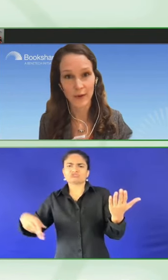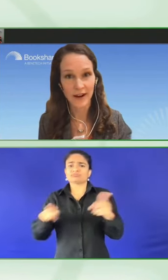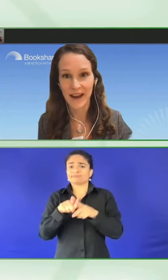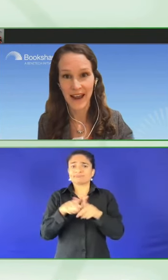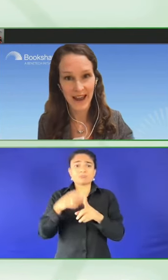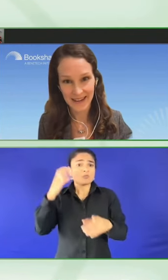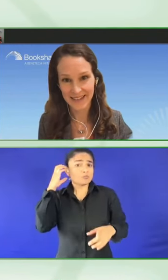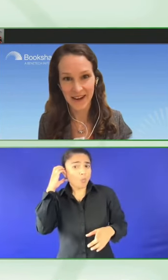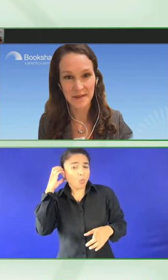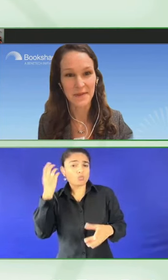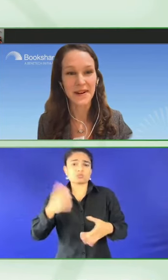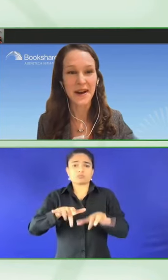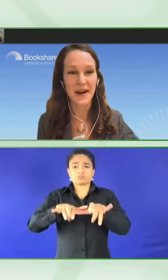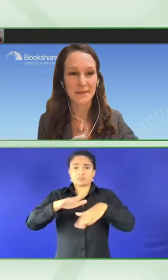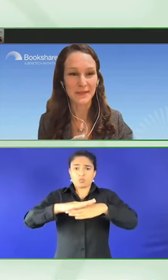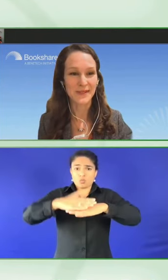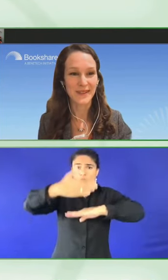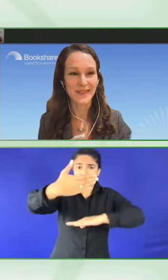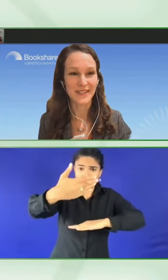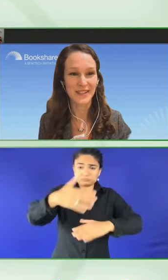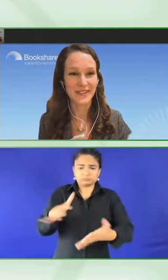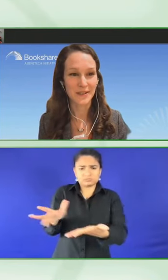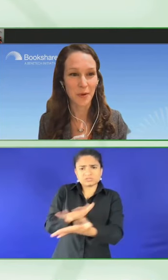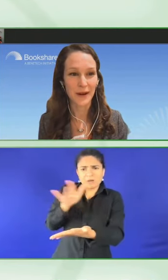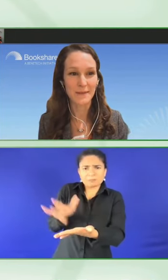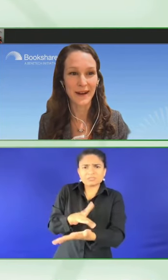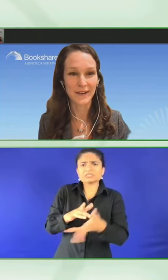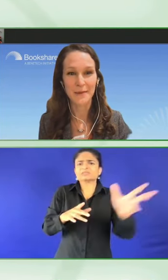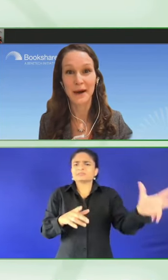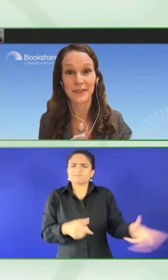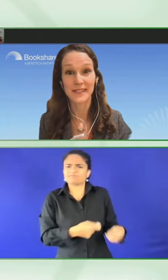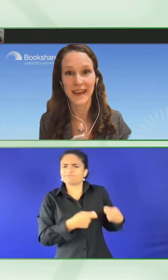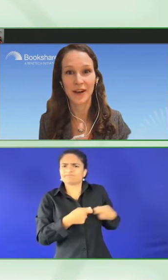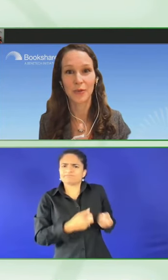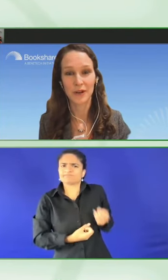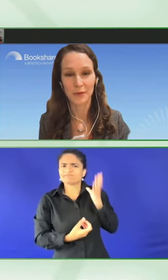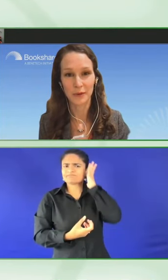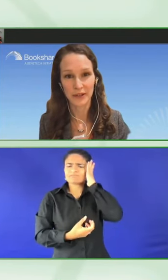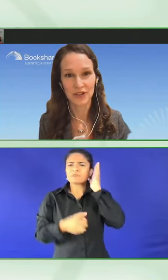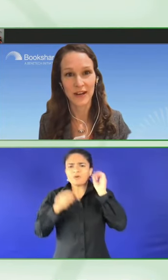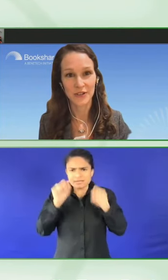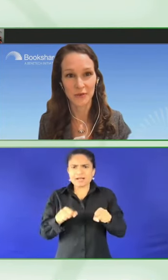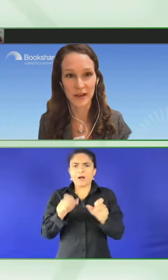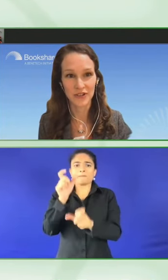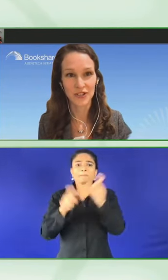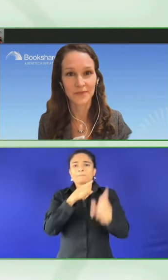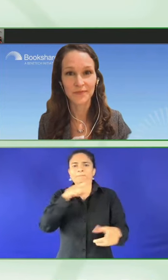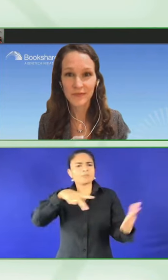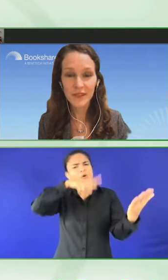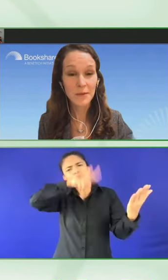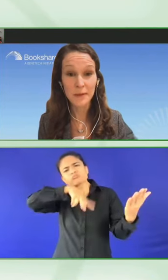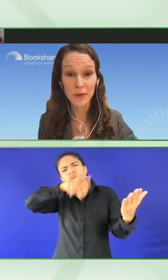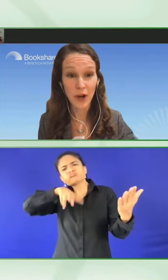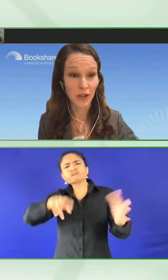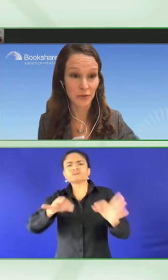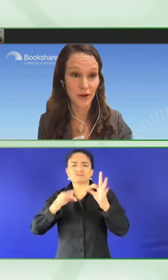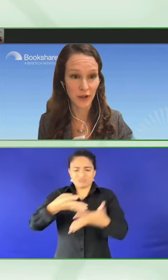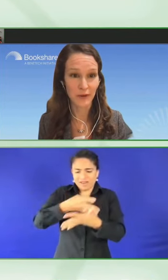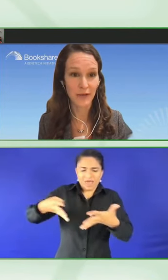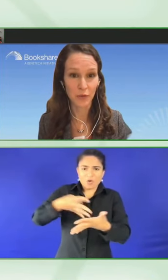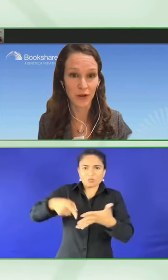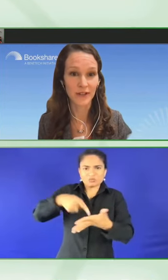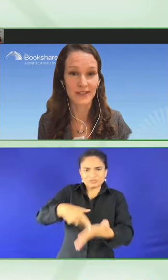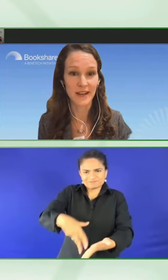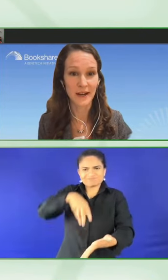you know, anywhere, anytime. To the point about scale, we're really trying to reach people all